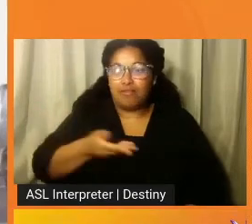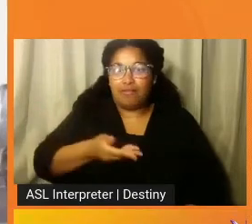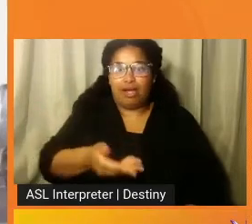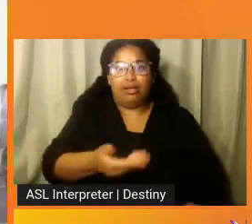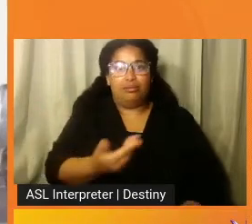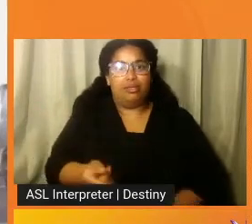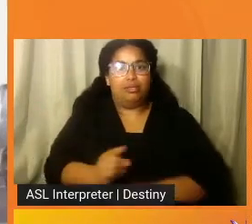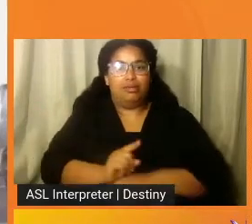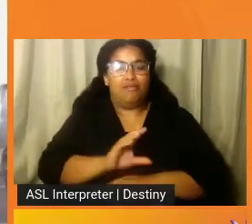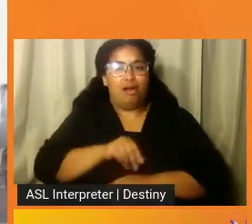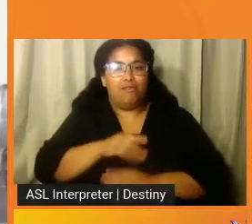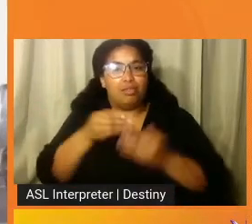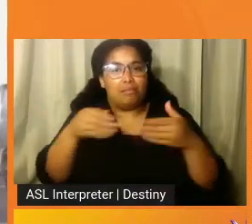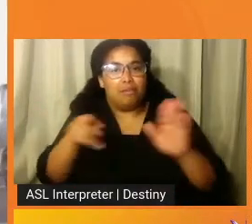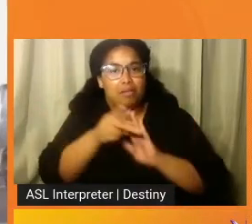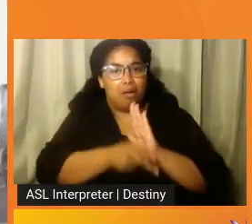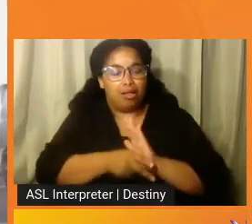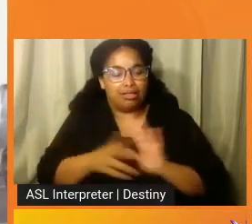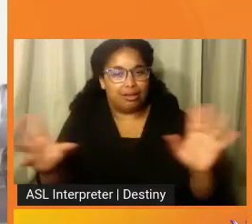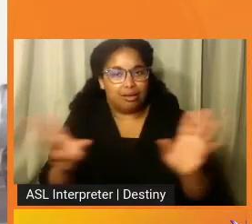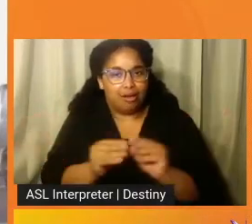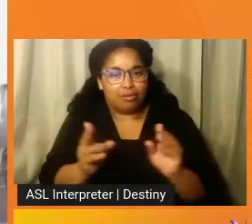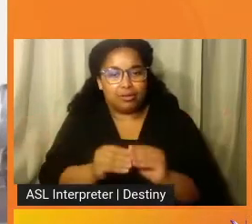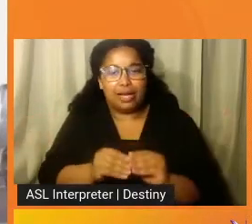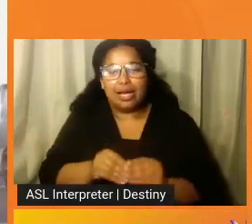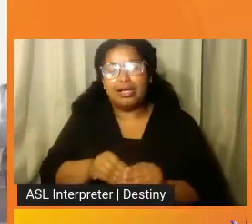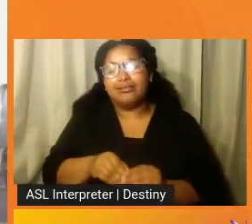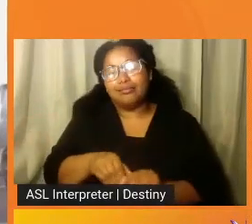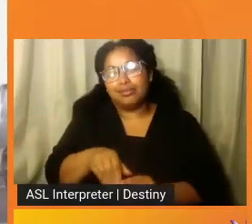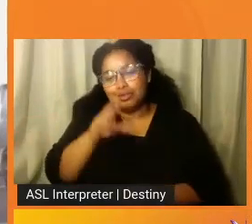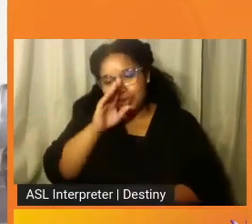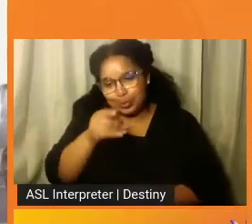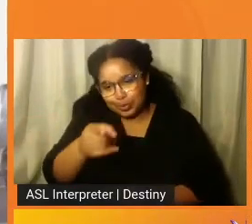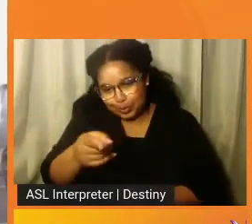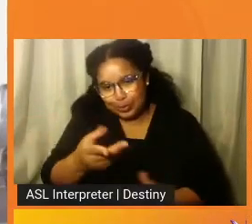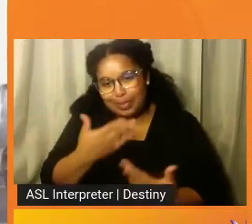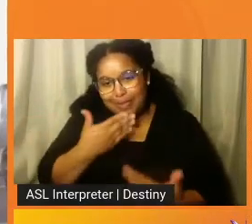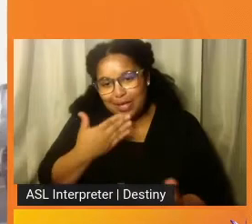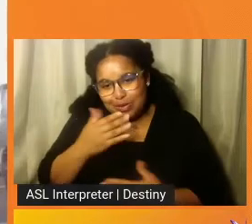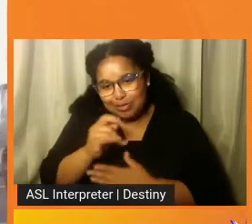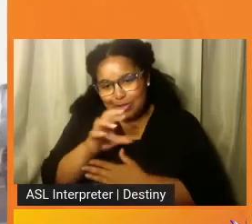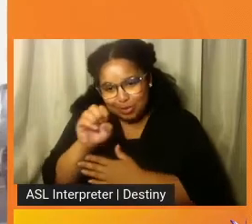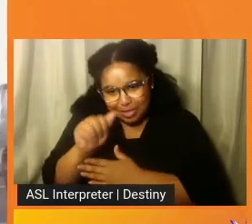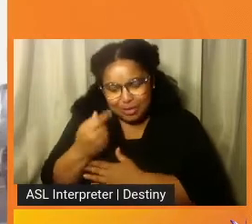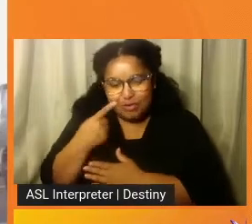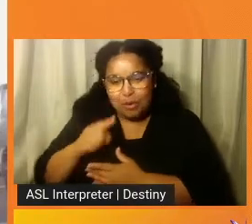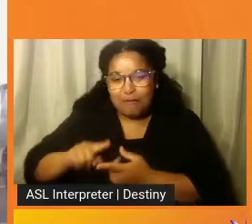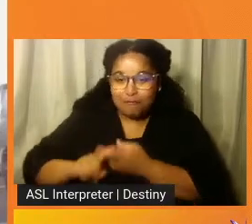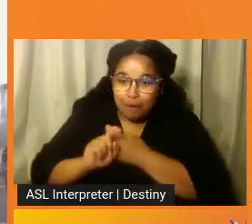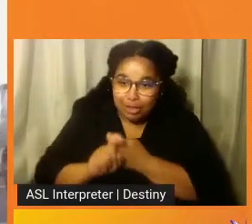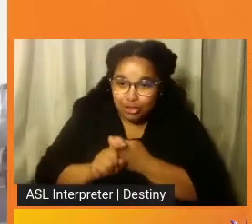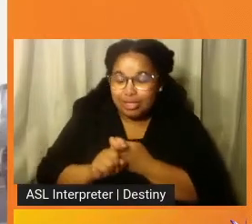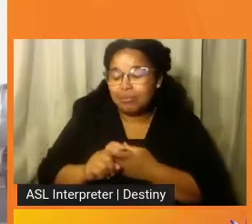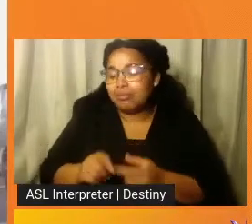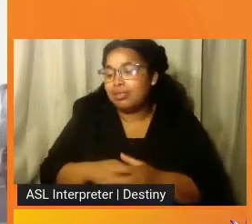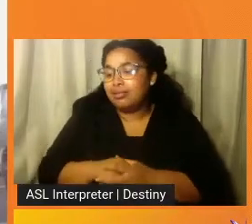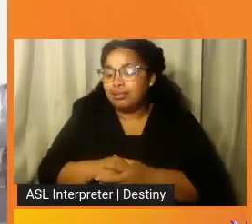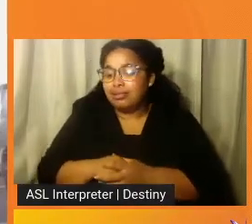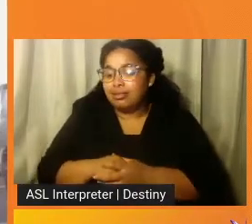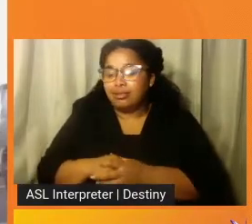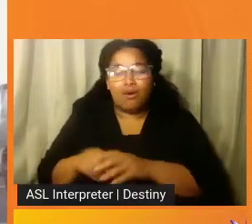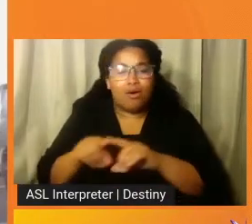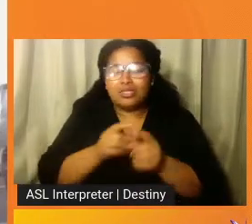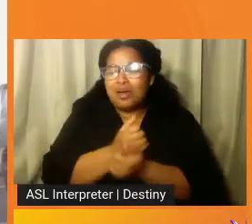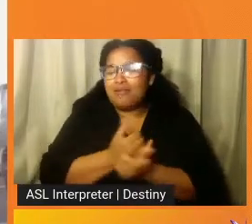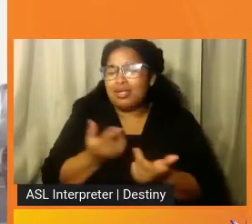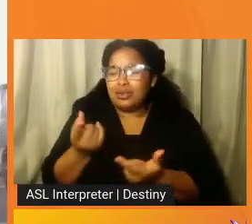policy conference, but, and to you personally, Teresa, for your friendship and all, and also all that